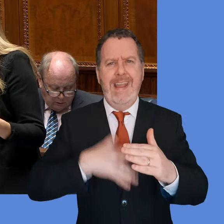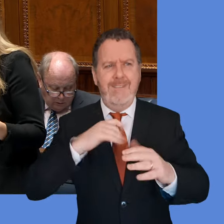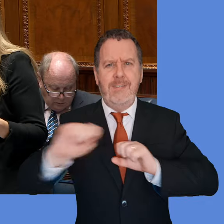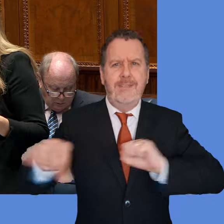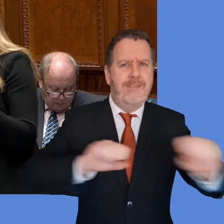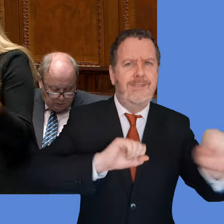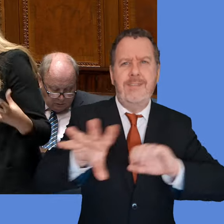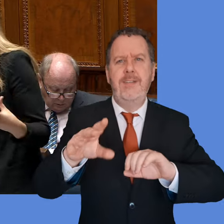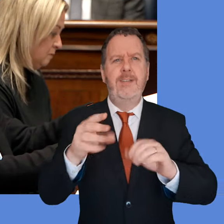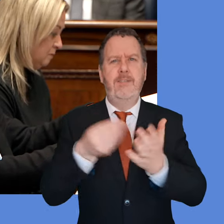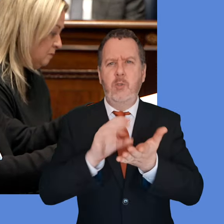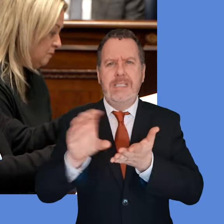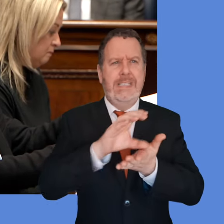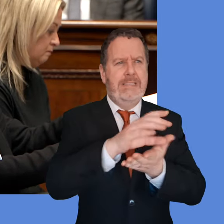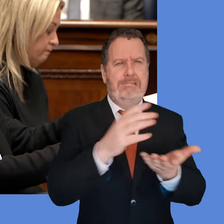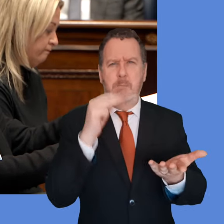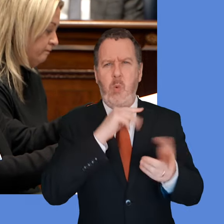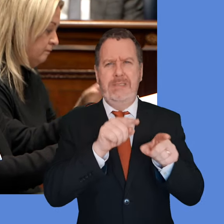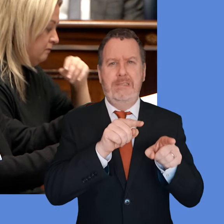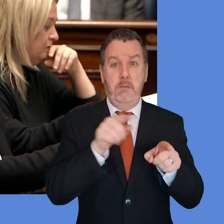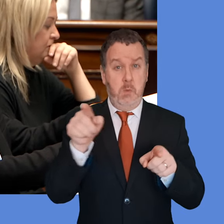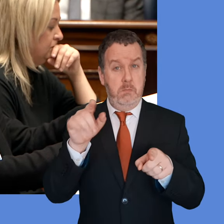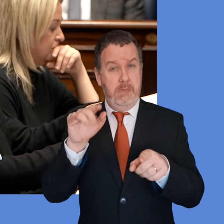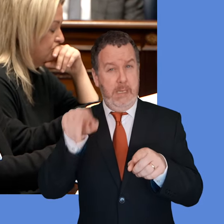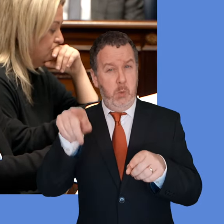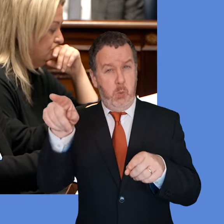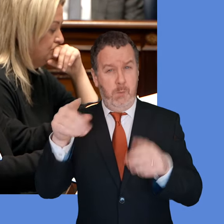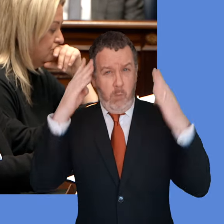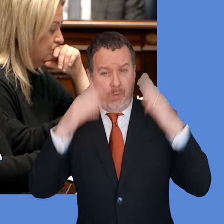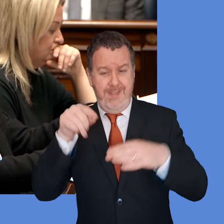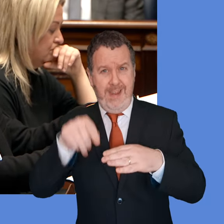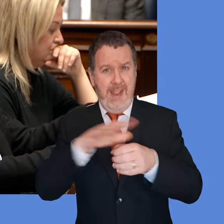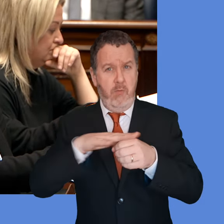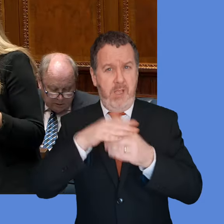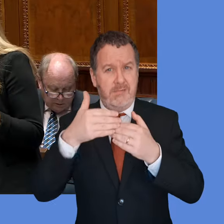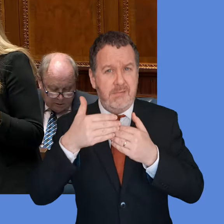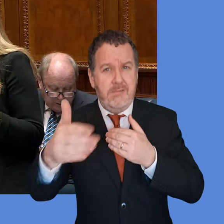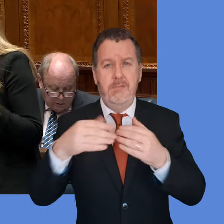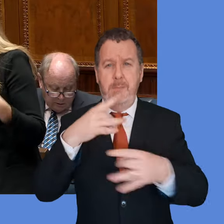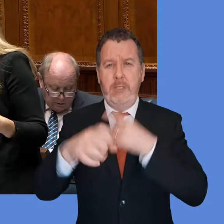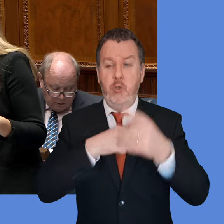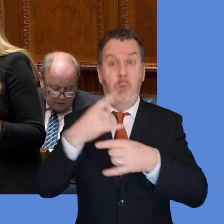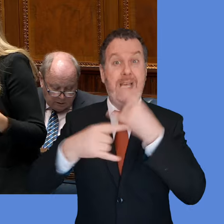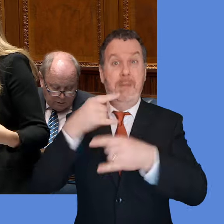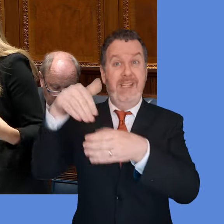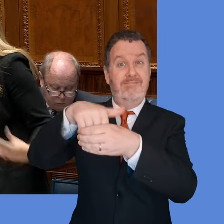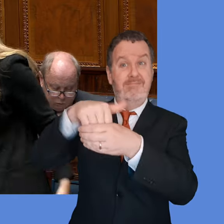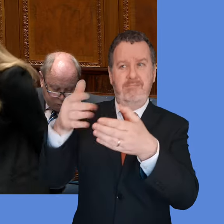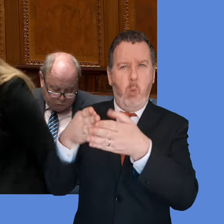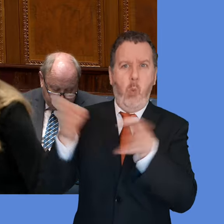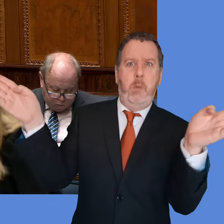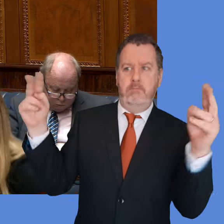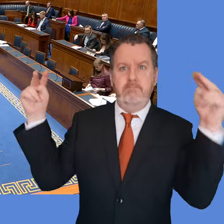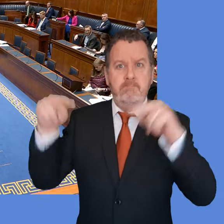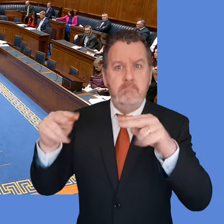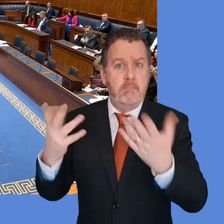key roles for so many different departments, would the First Minister commit to looking at this again and how we can ensure that the governance is fully transparent and open?